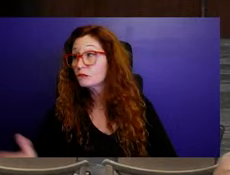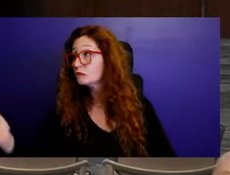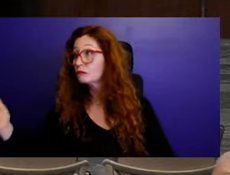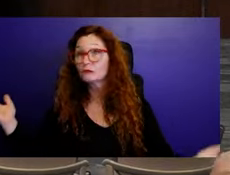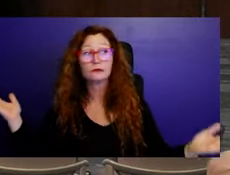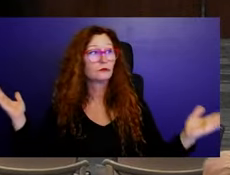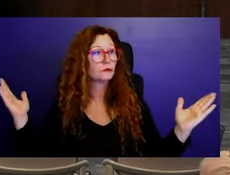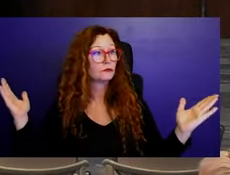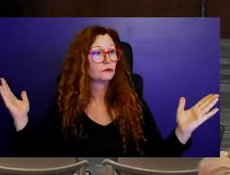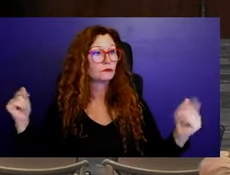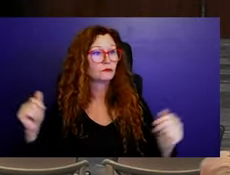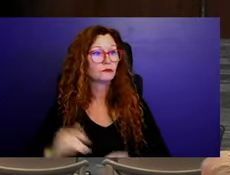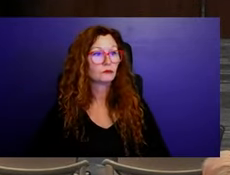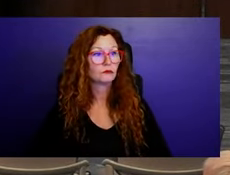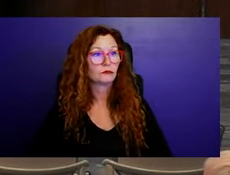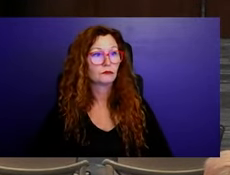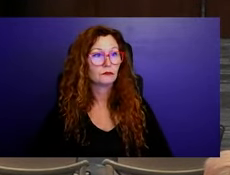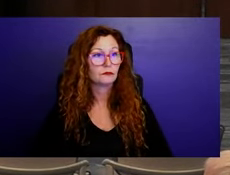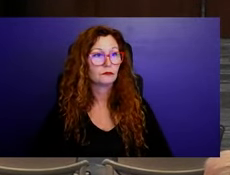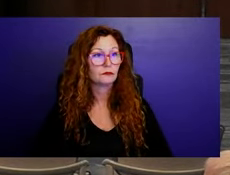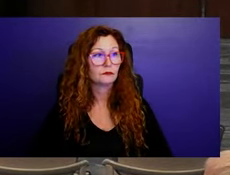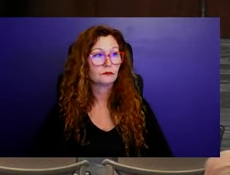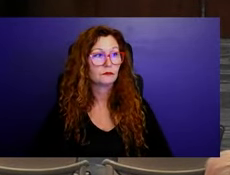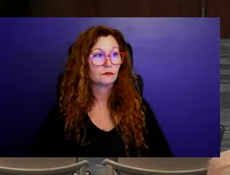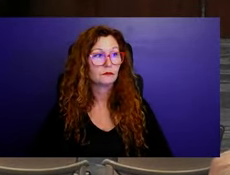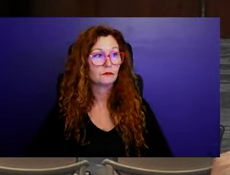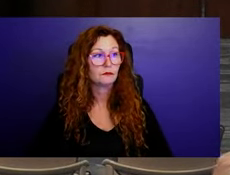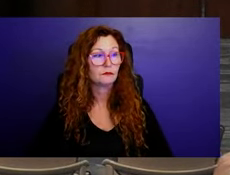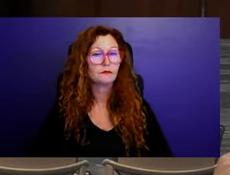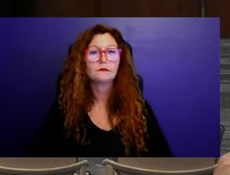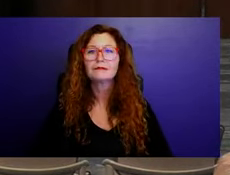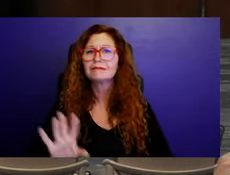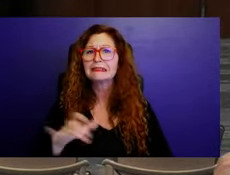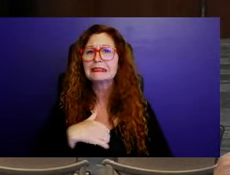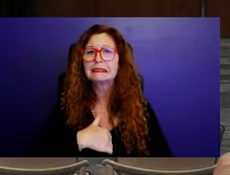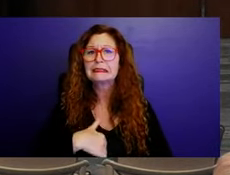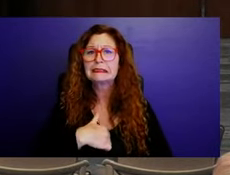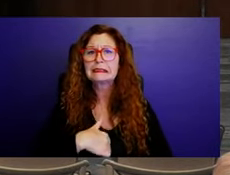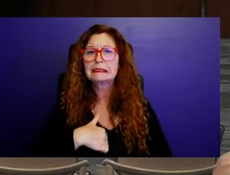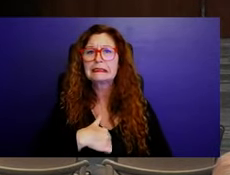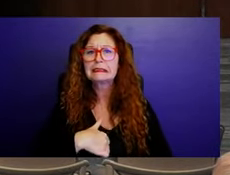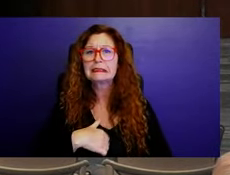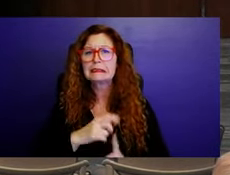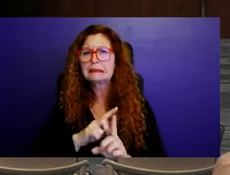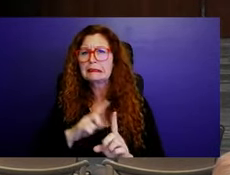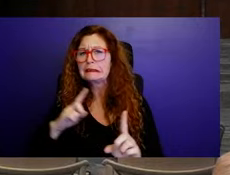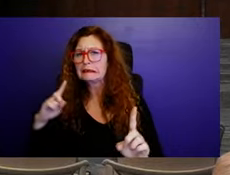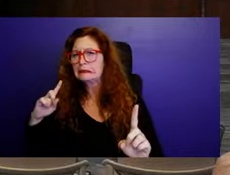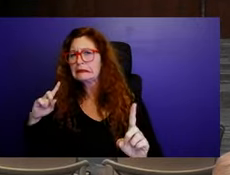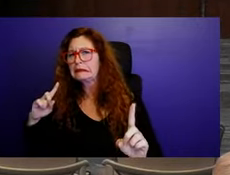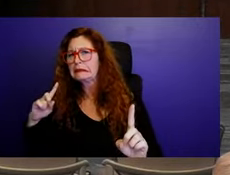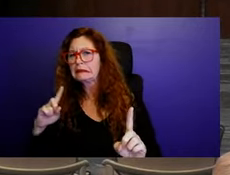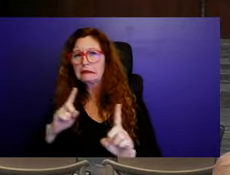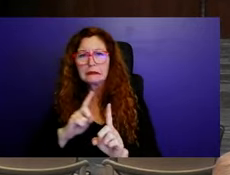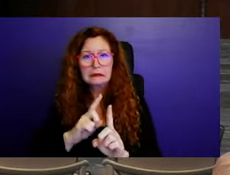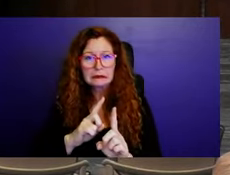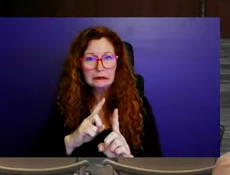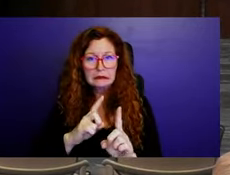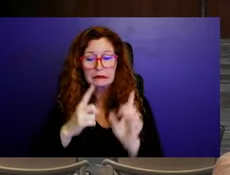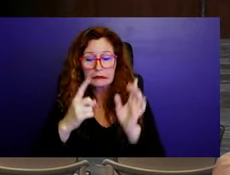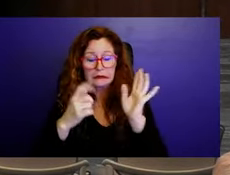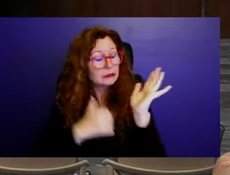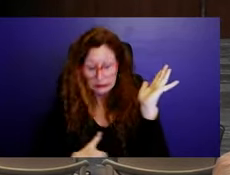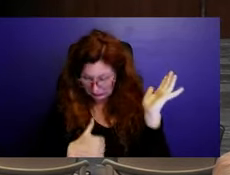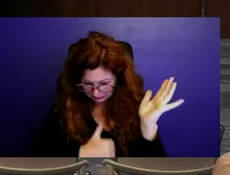Let's go. Let's begin with commissioner Kelly. Sorry. I had to step out. Do you mind Amanda really quick? I'm so sorry. I'm sorry. Can